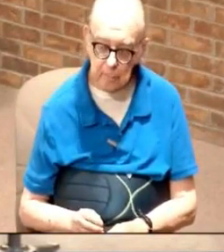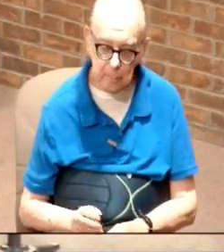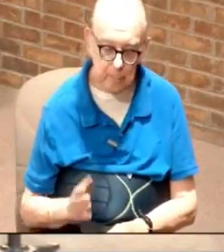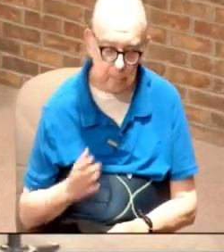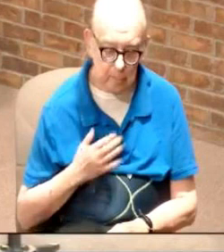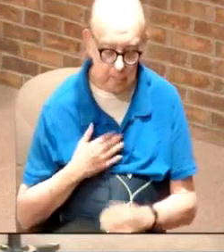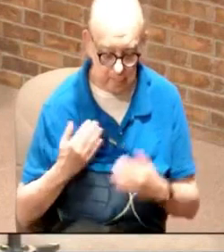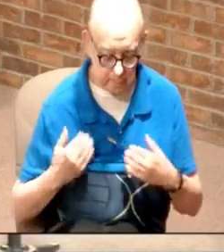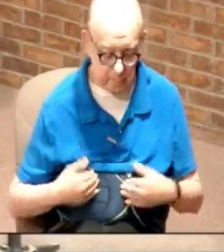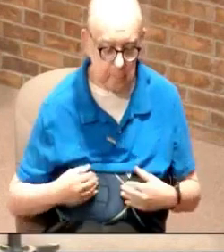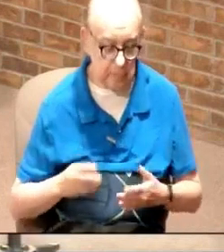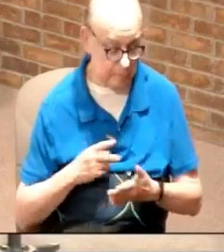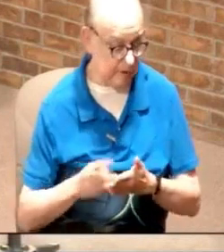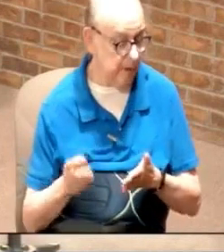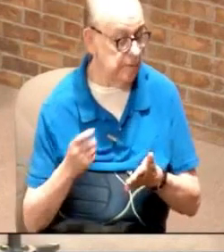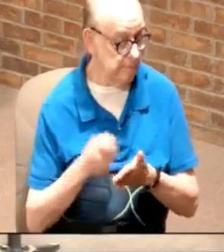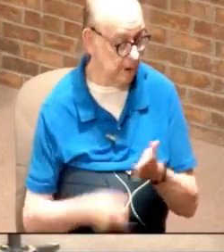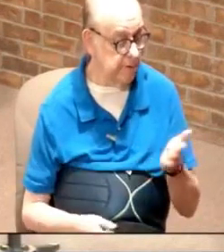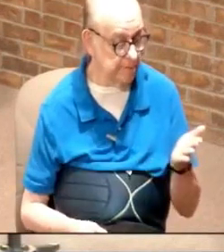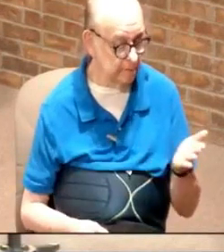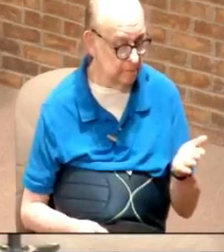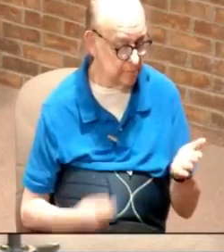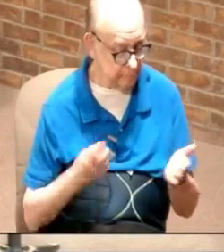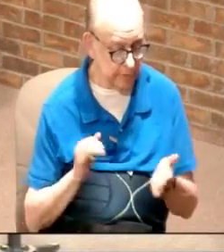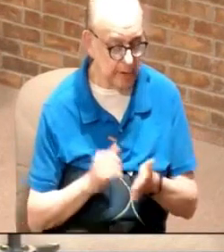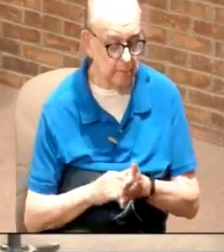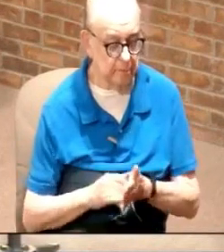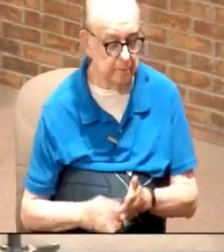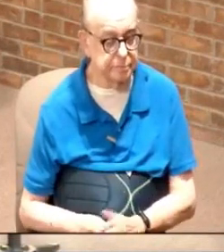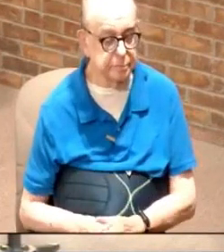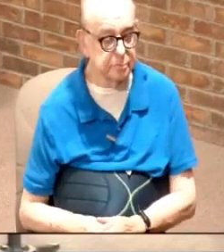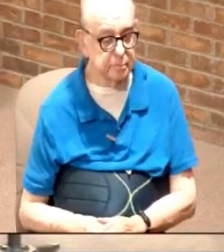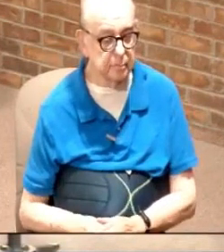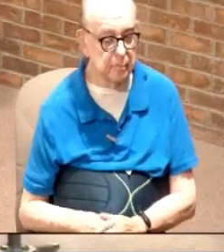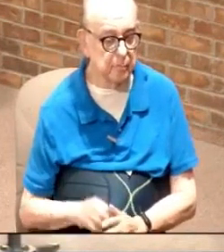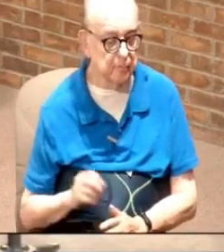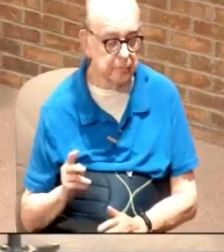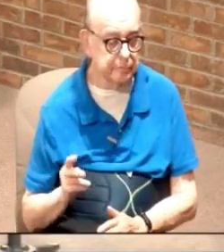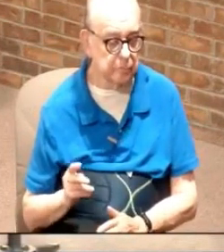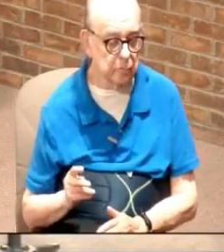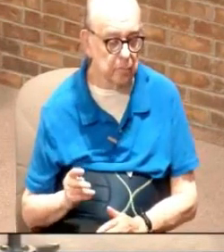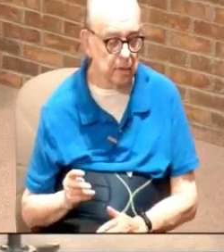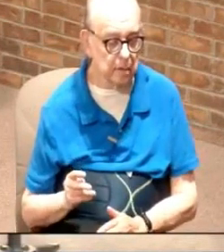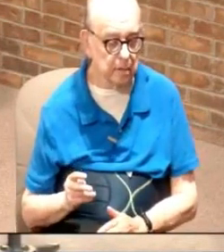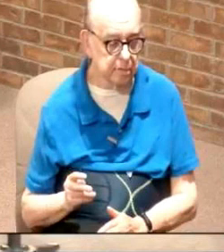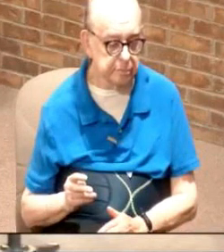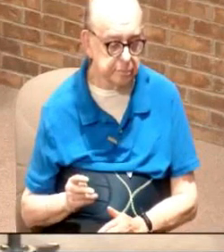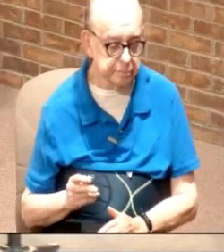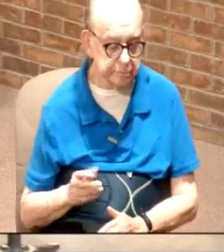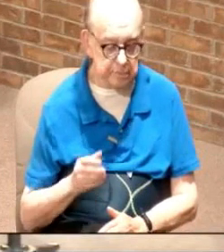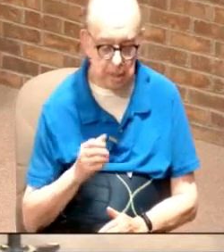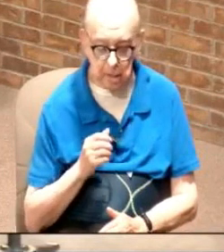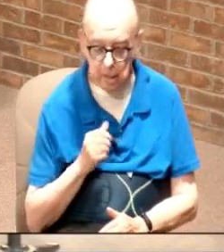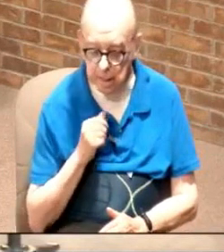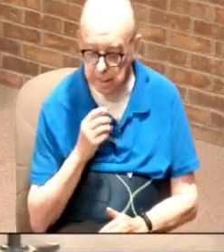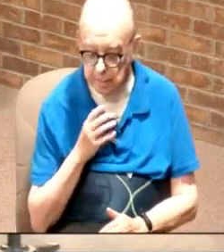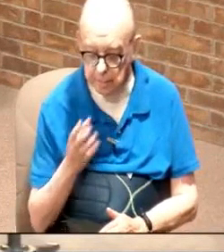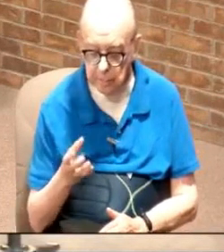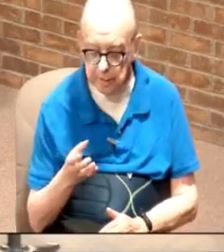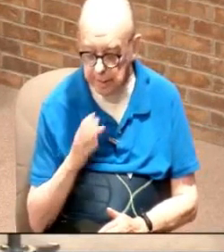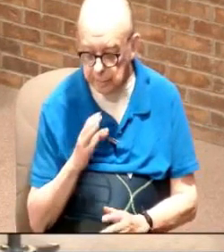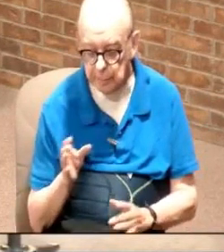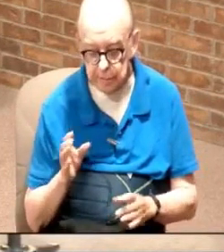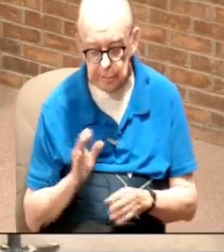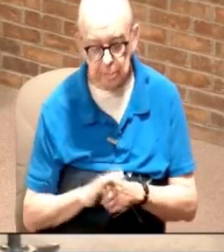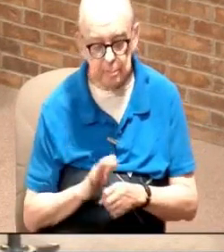my body has paid the price for that okay I don't drink as much coke and I don't